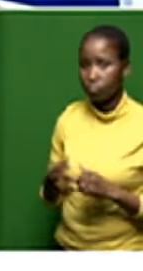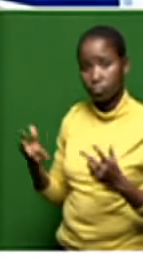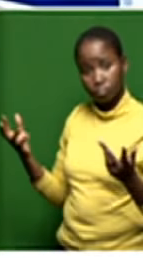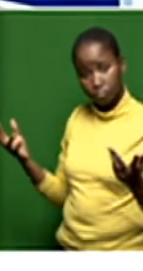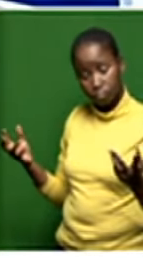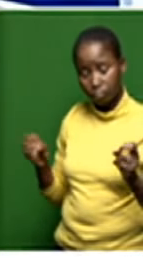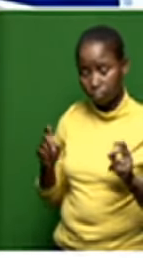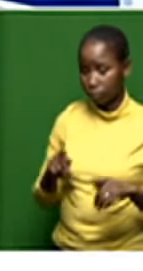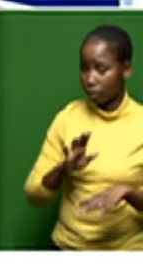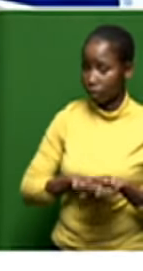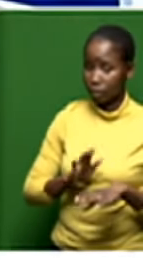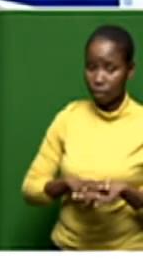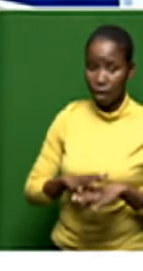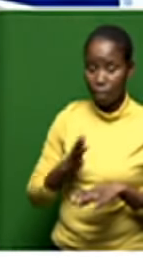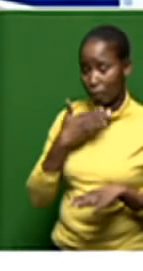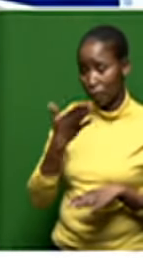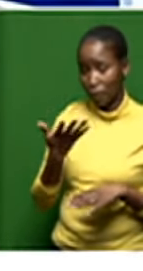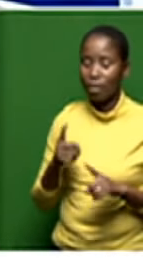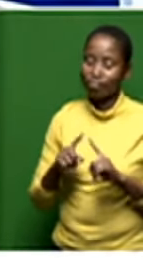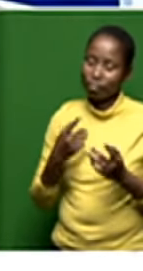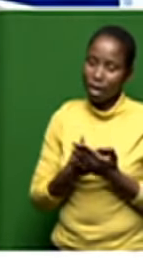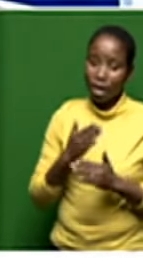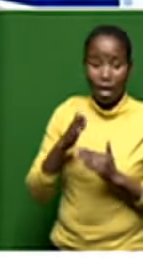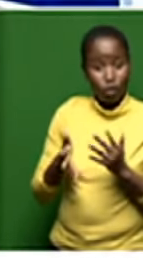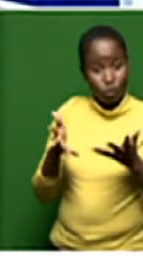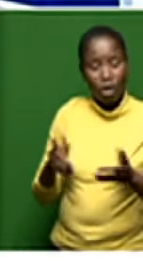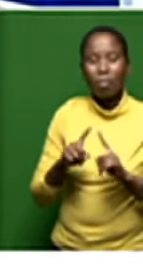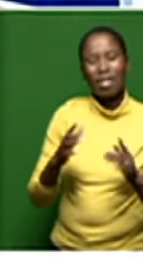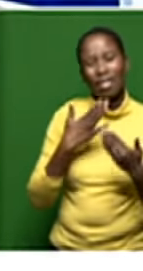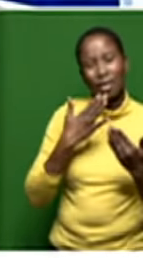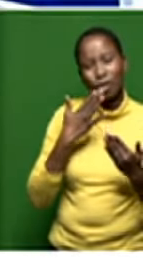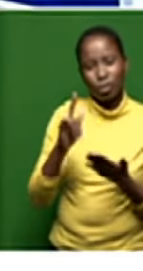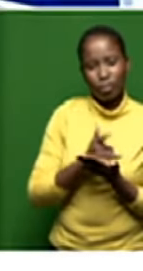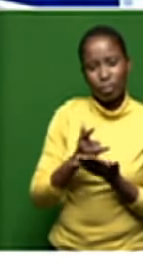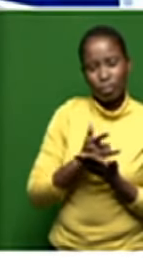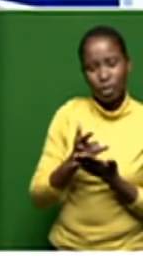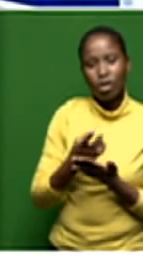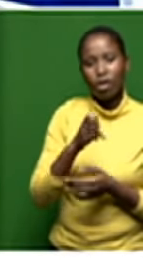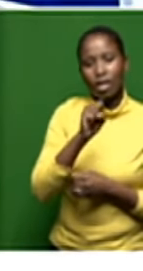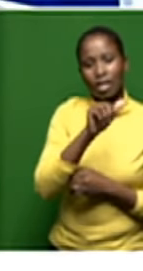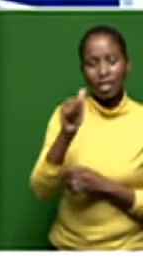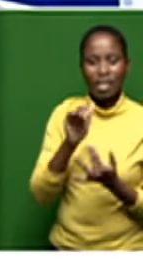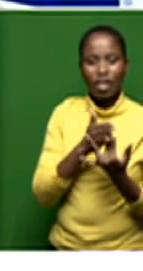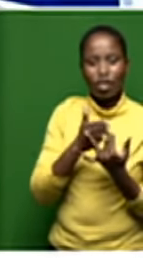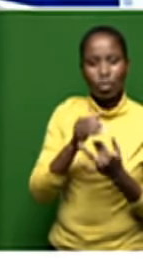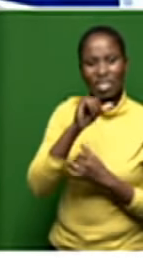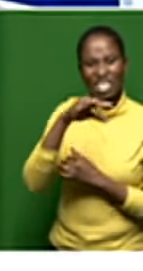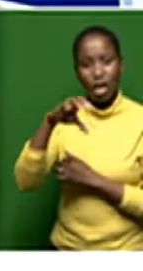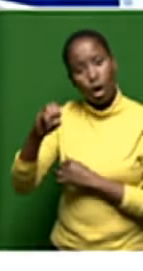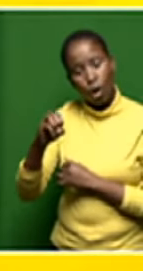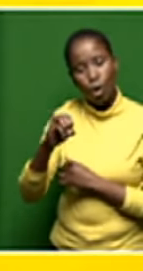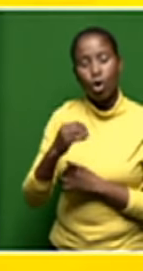you what we are out of time we're going to have to leave it there uh but thank you so much for the engagement saa's interim ceo thomas kokolo